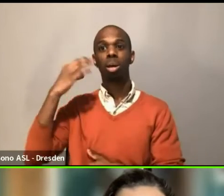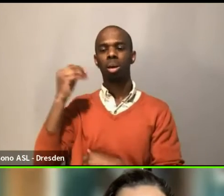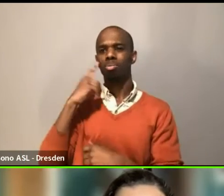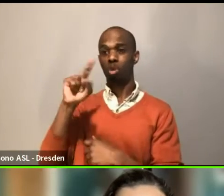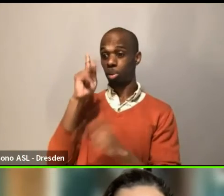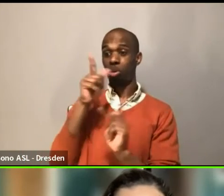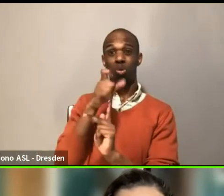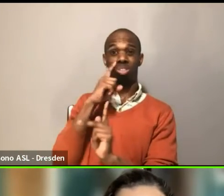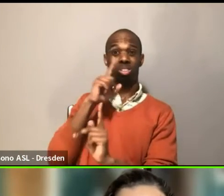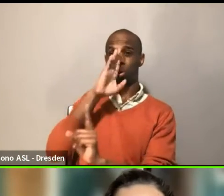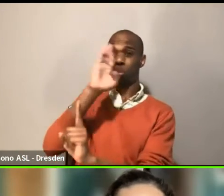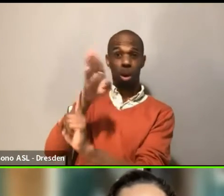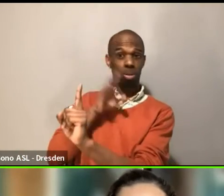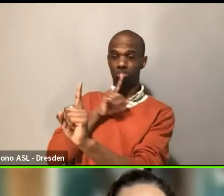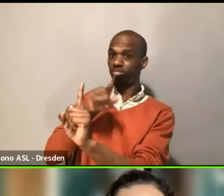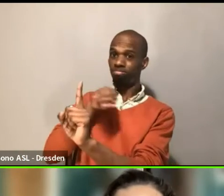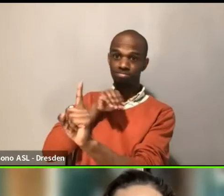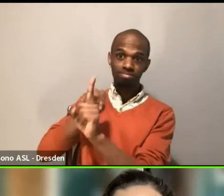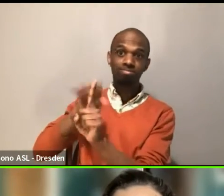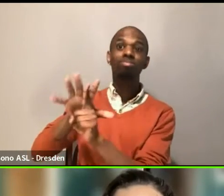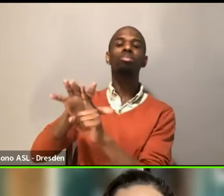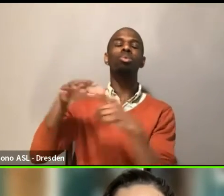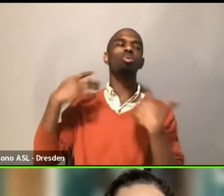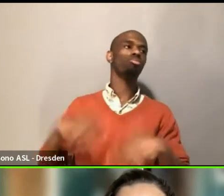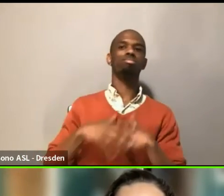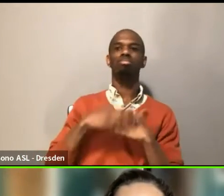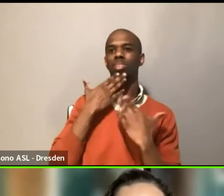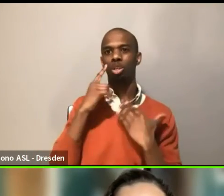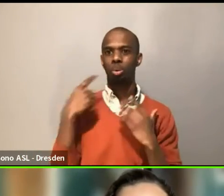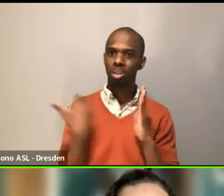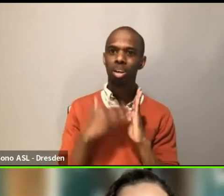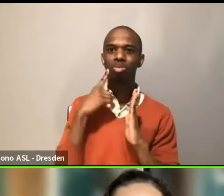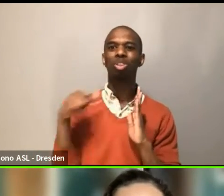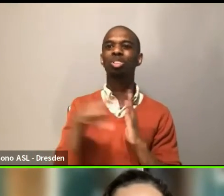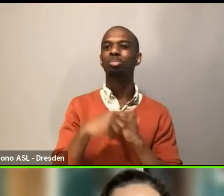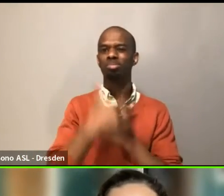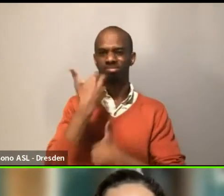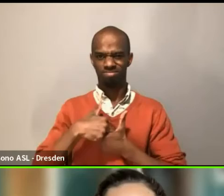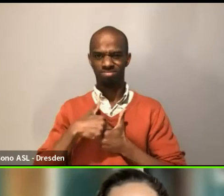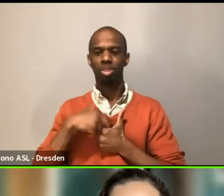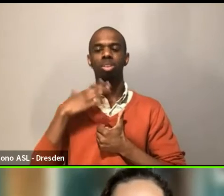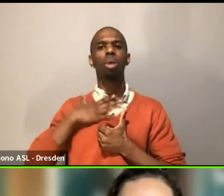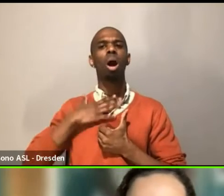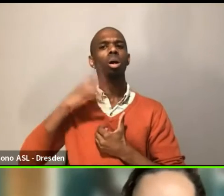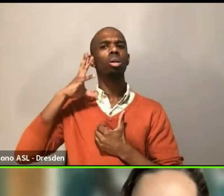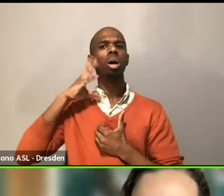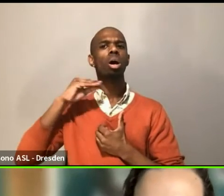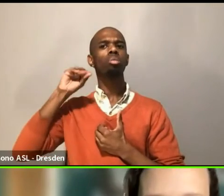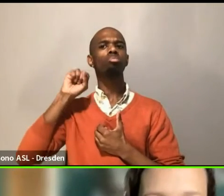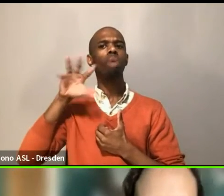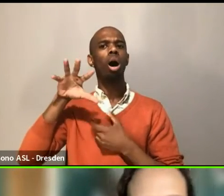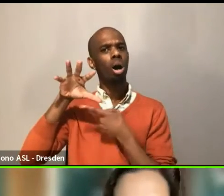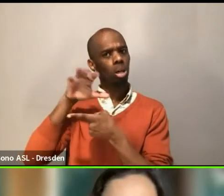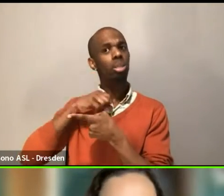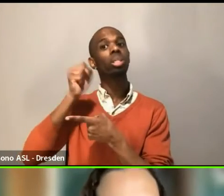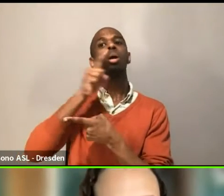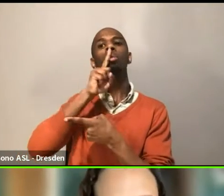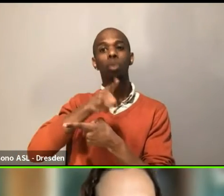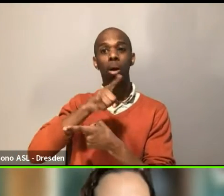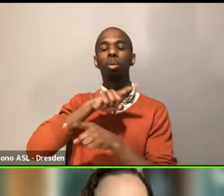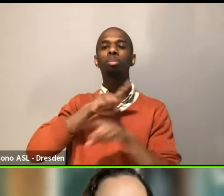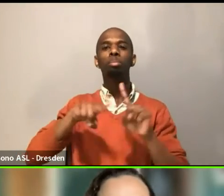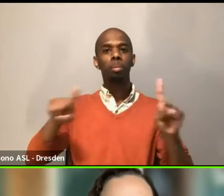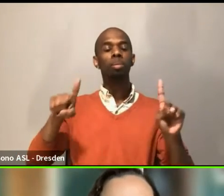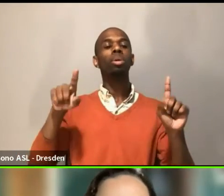being here. Like it's valid. Like my experience is also valid, but it just took too long. And Nancy, I see you on the chat too, you know,